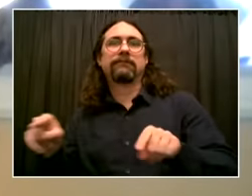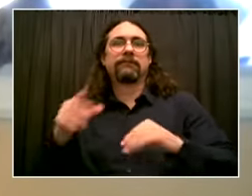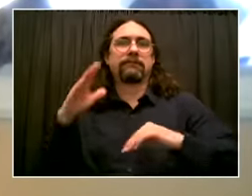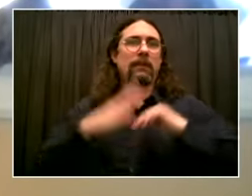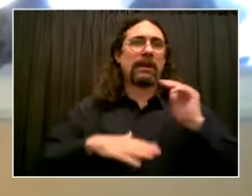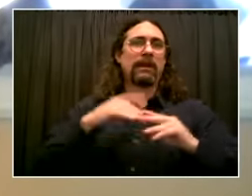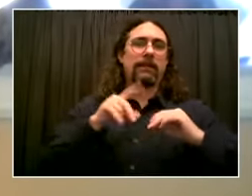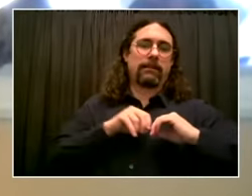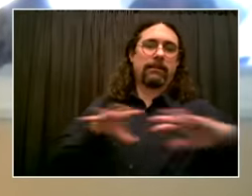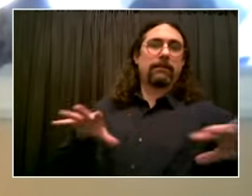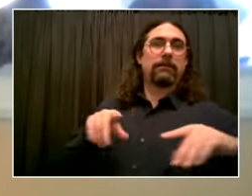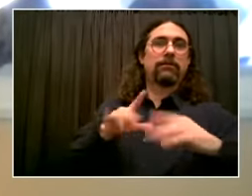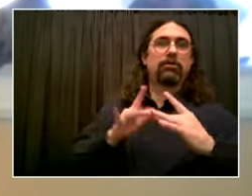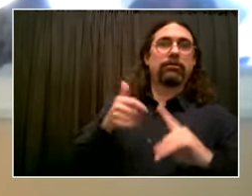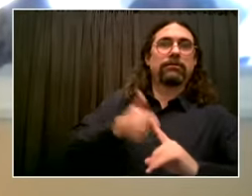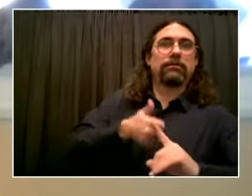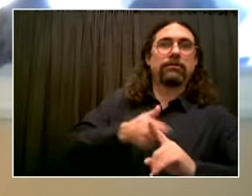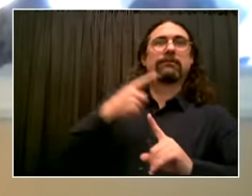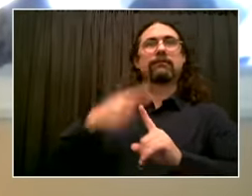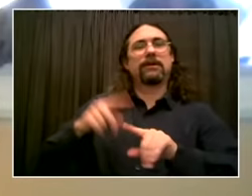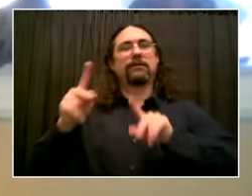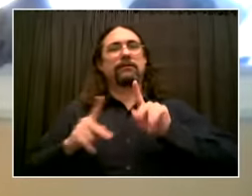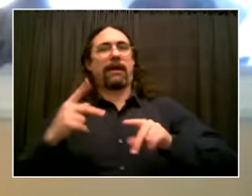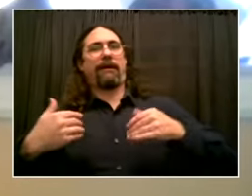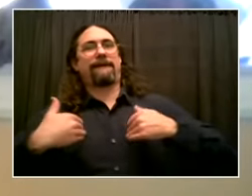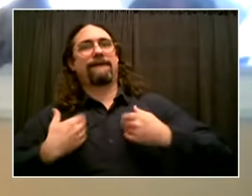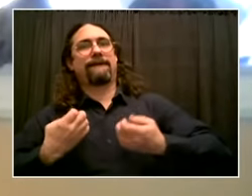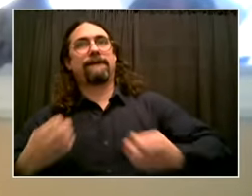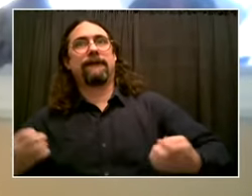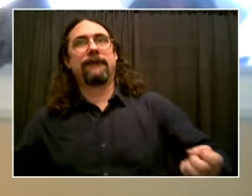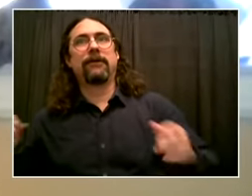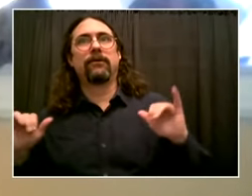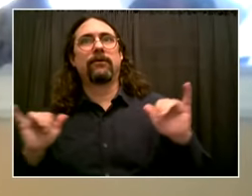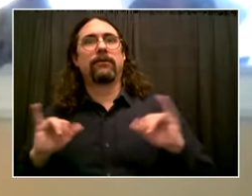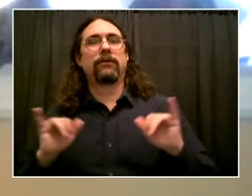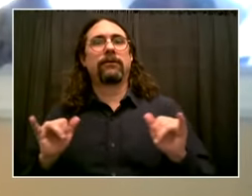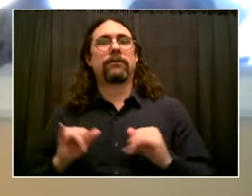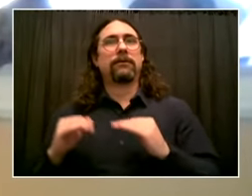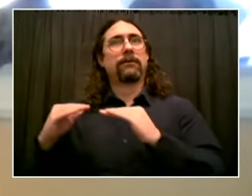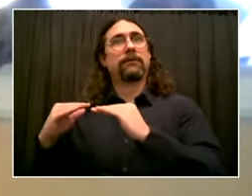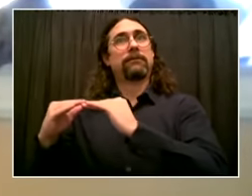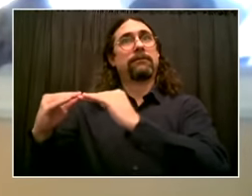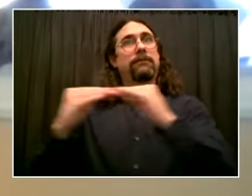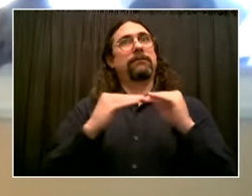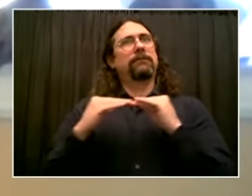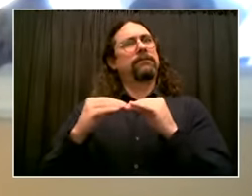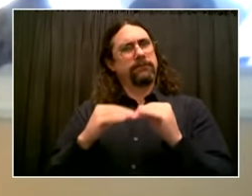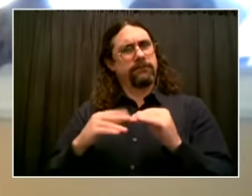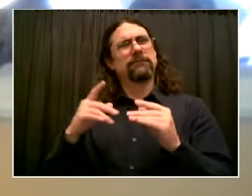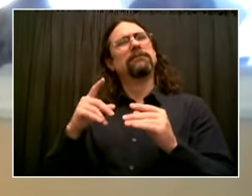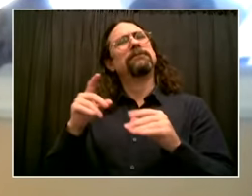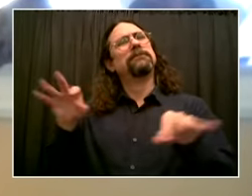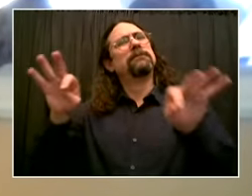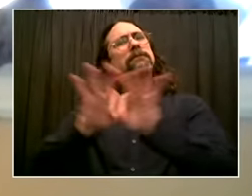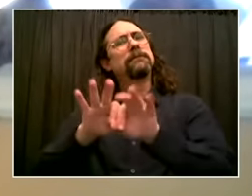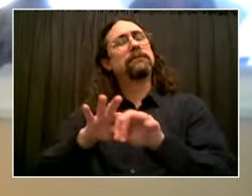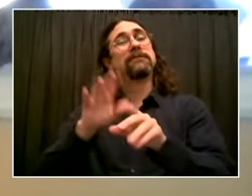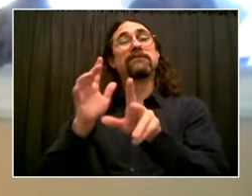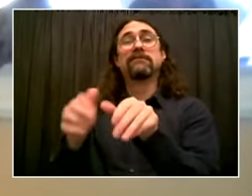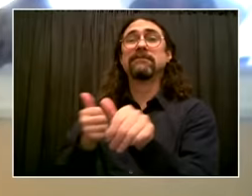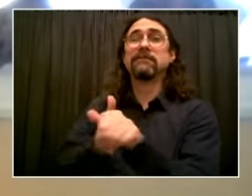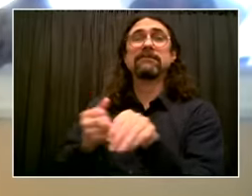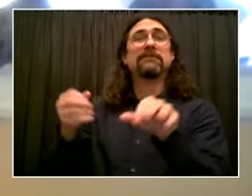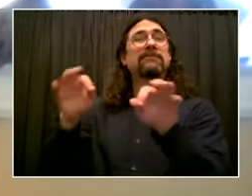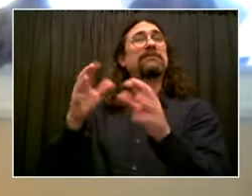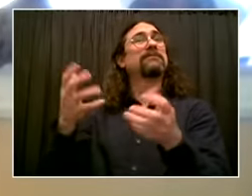communities is really accessibility in terms of affordability, right? And so if you have it but you can't afford it, you know, it's just